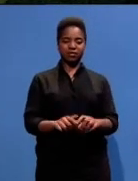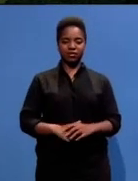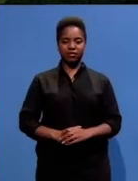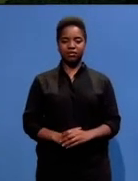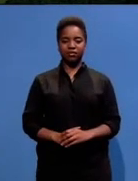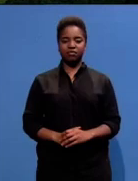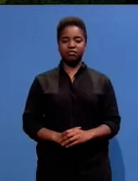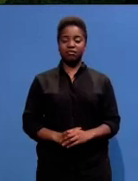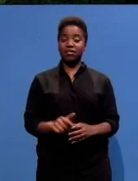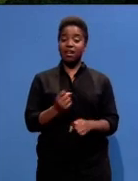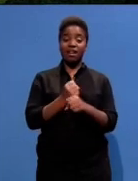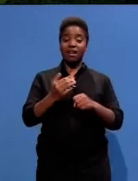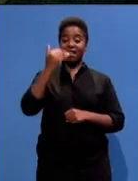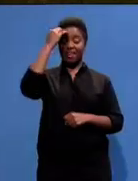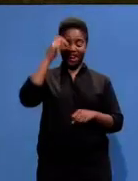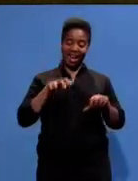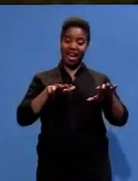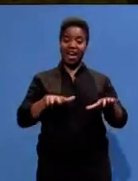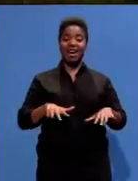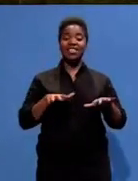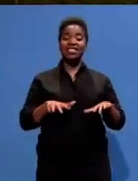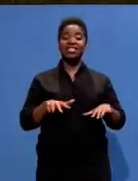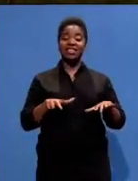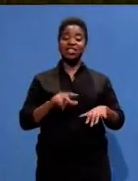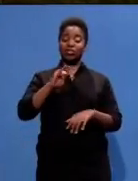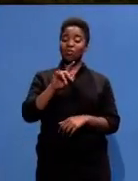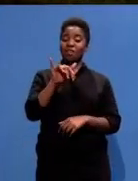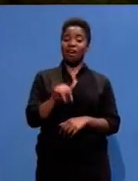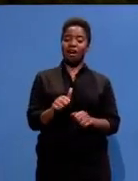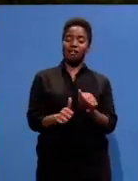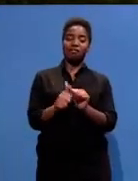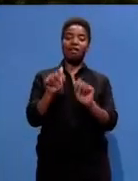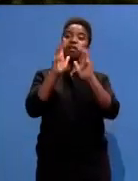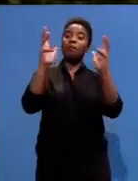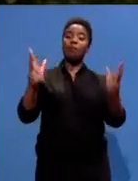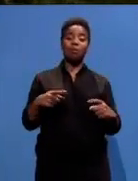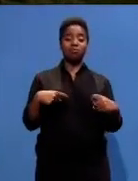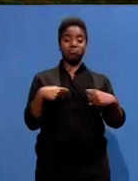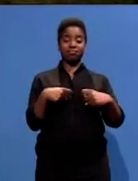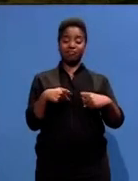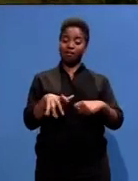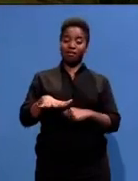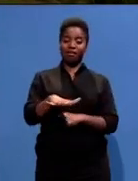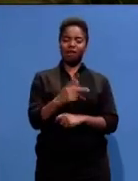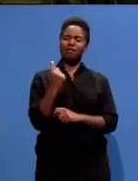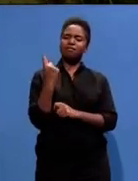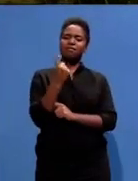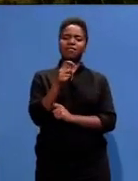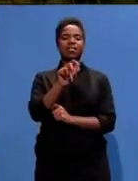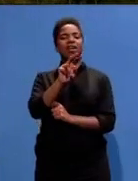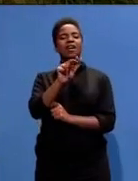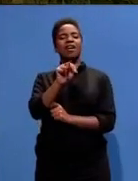Who knew on the 18th of July 1918 as the First World War raged that here in the village of Mwezo